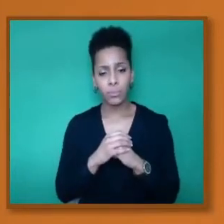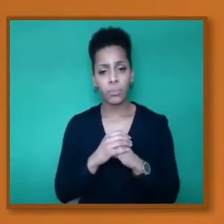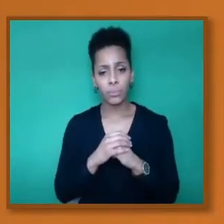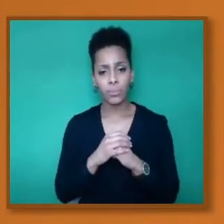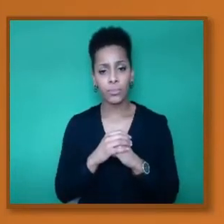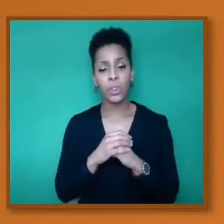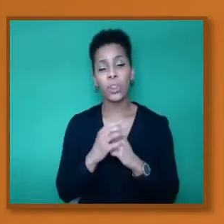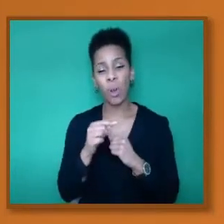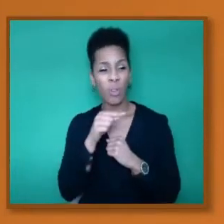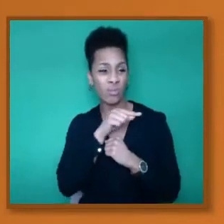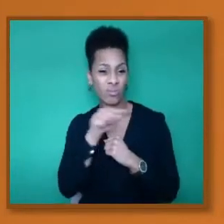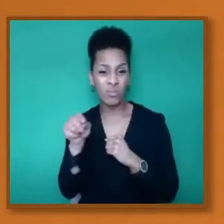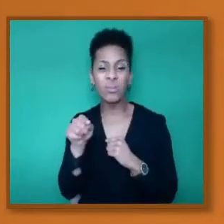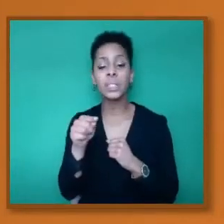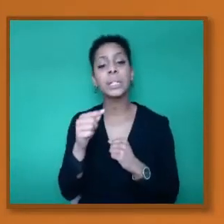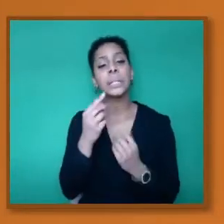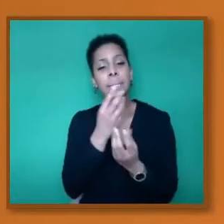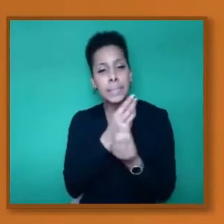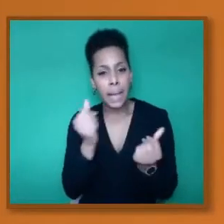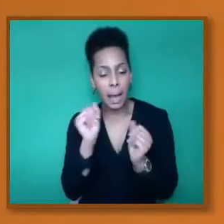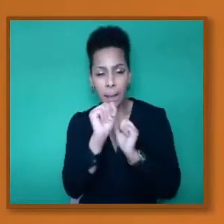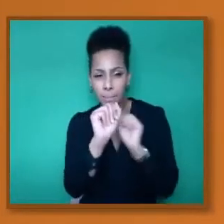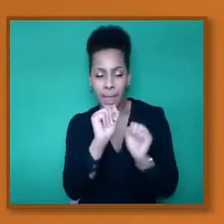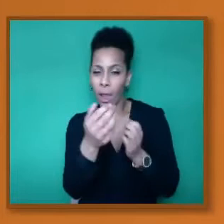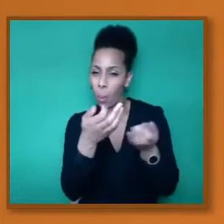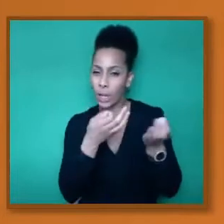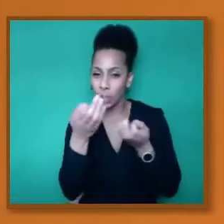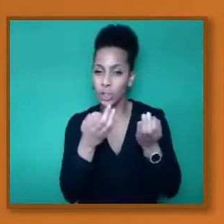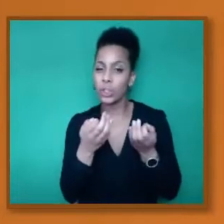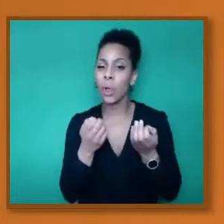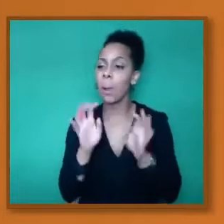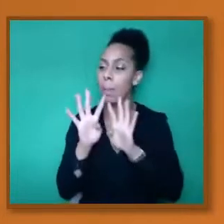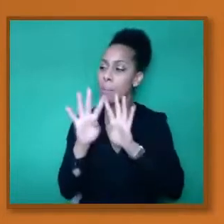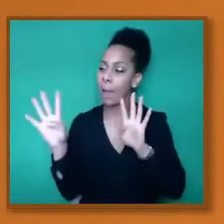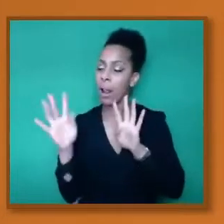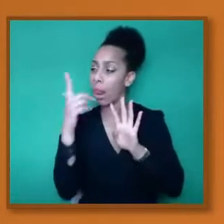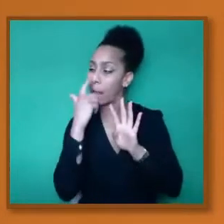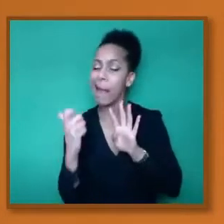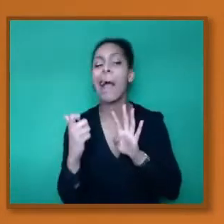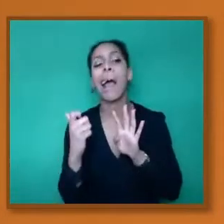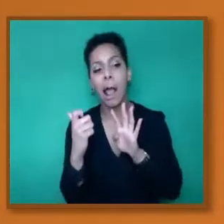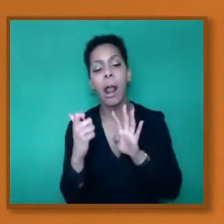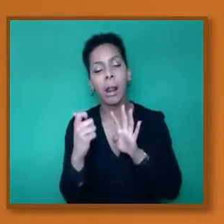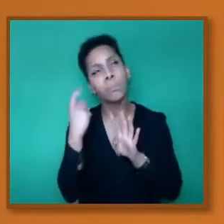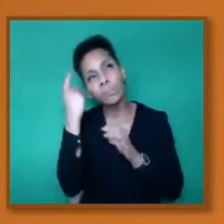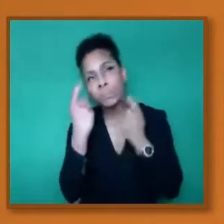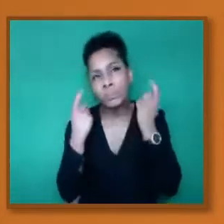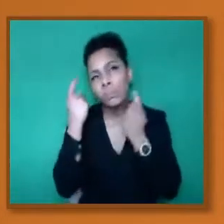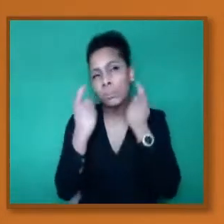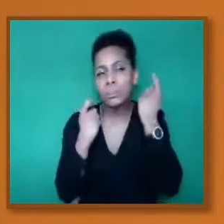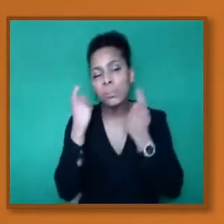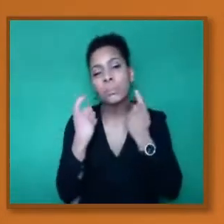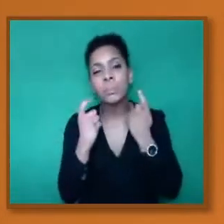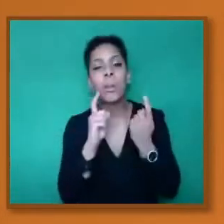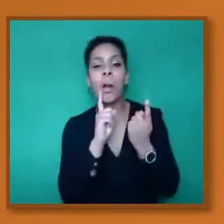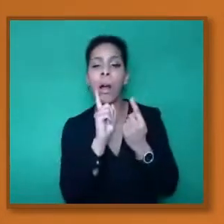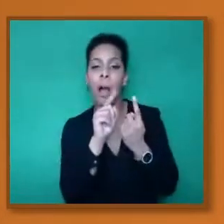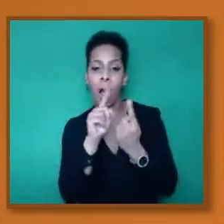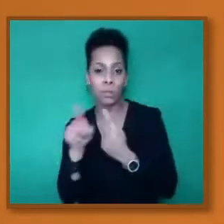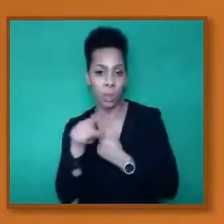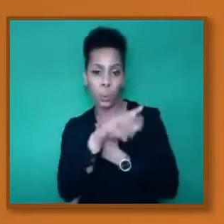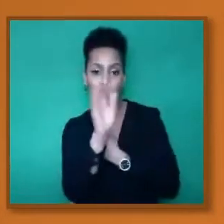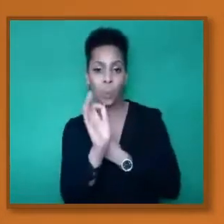give them some consideration and address some of those issues in order to